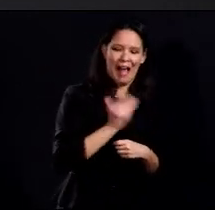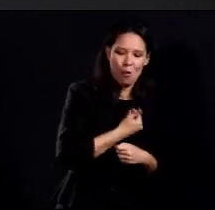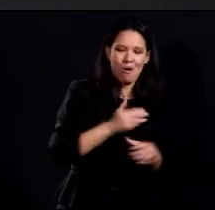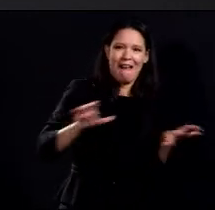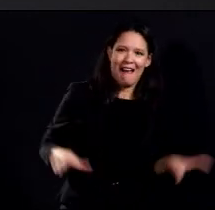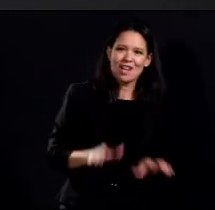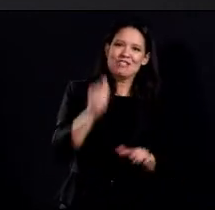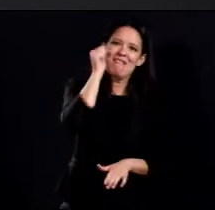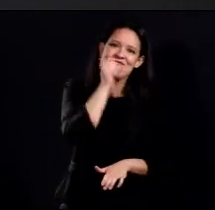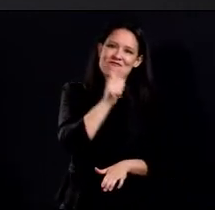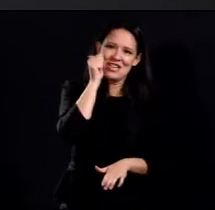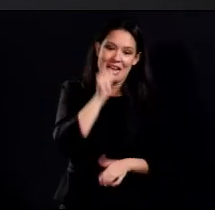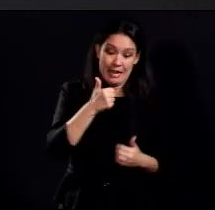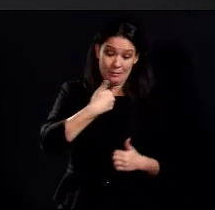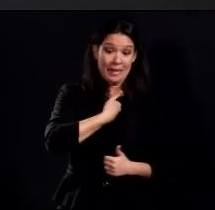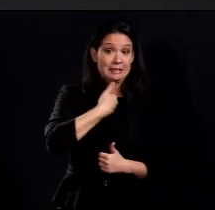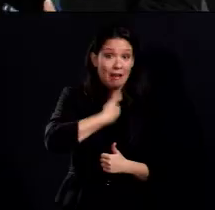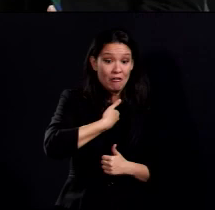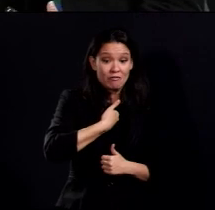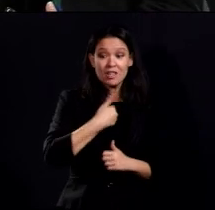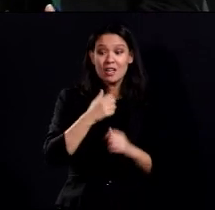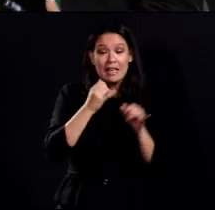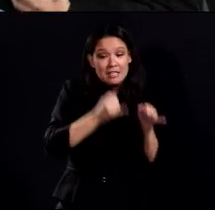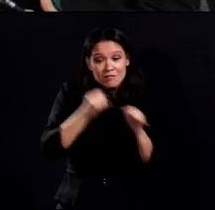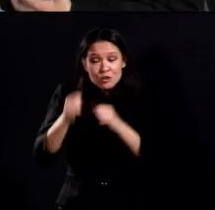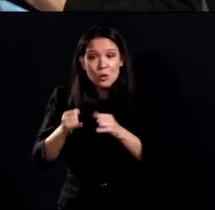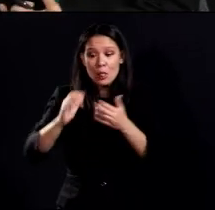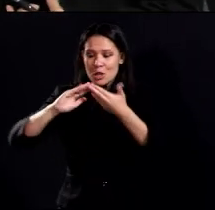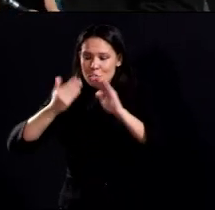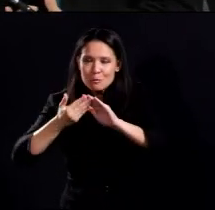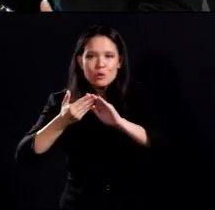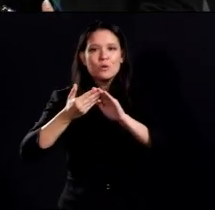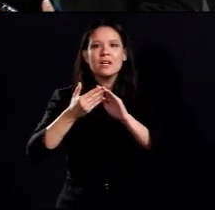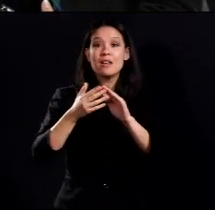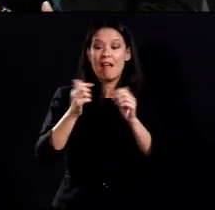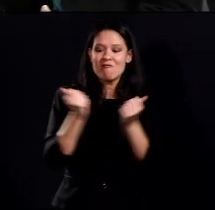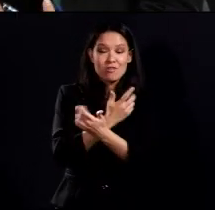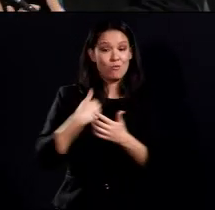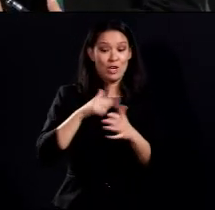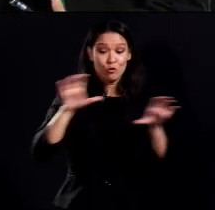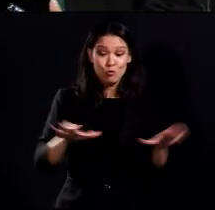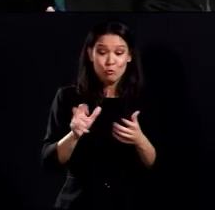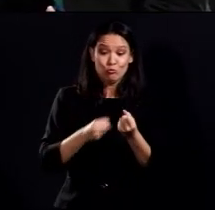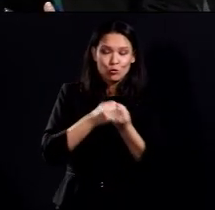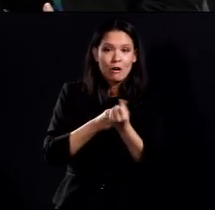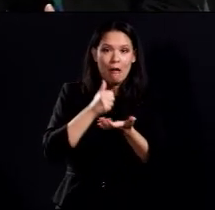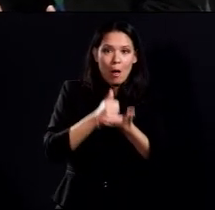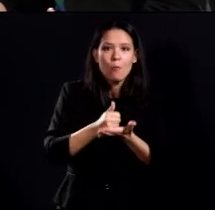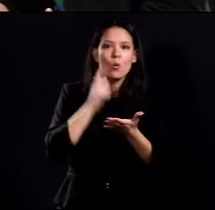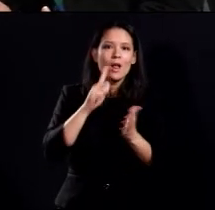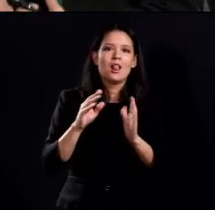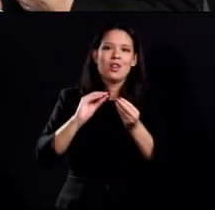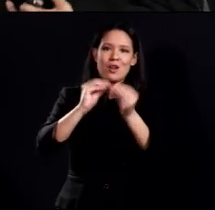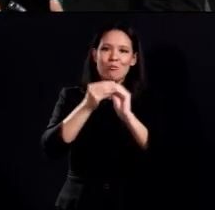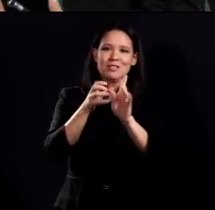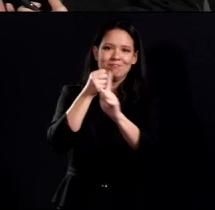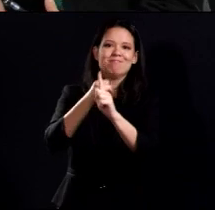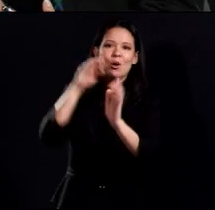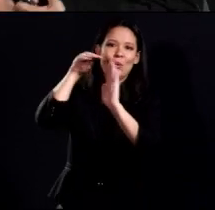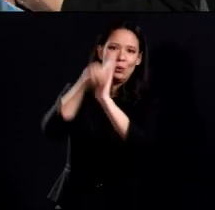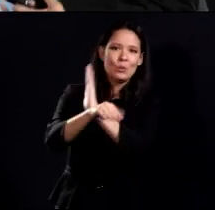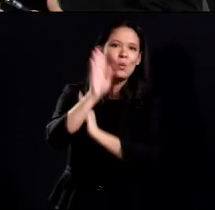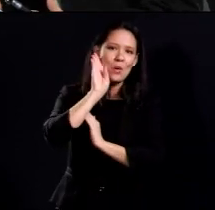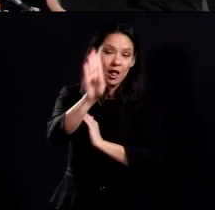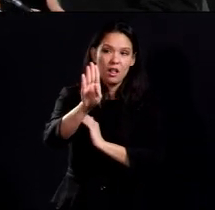every day as individuals and in the community. Those will make a huge impact. So, don't look at those curves and say,